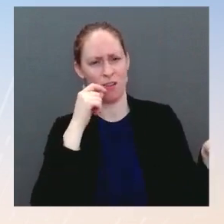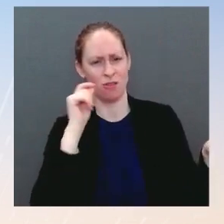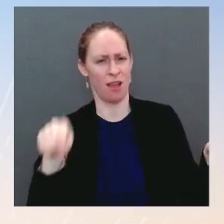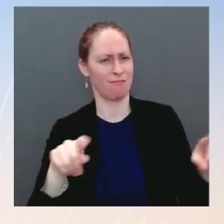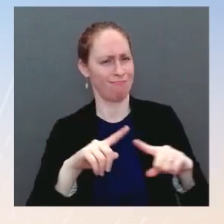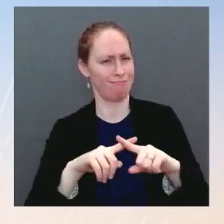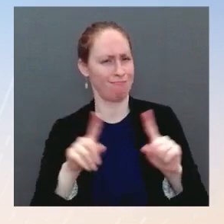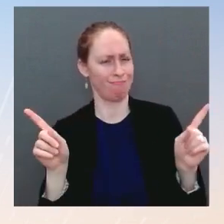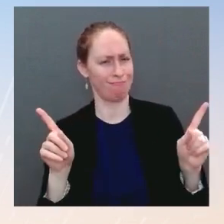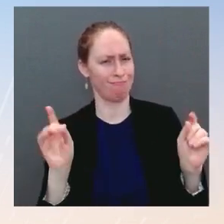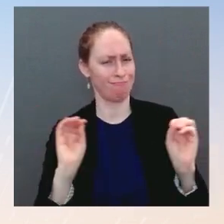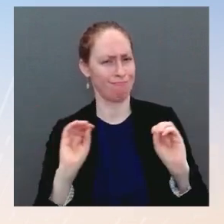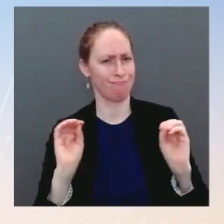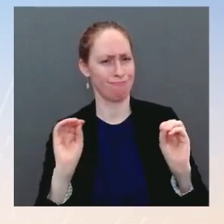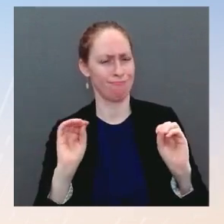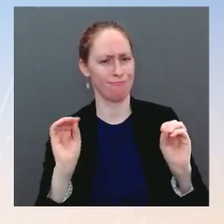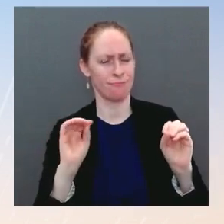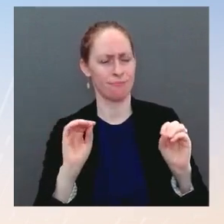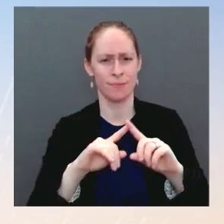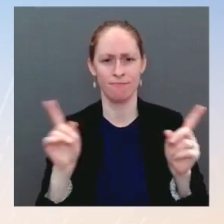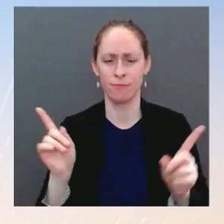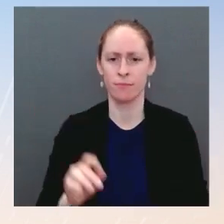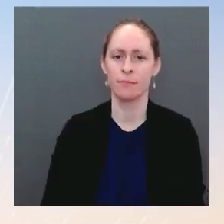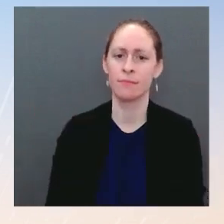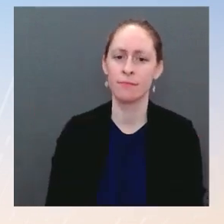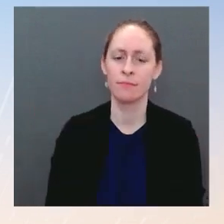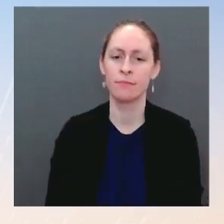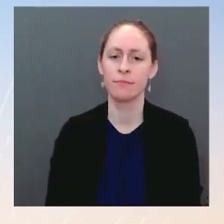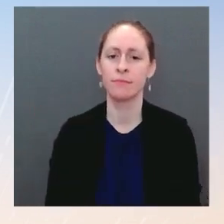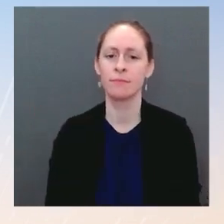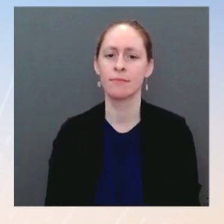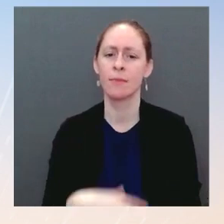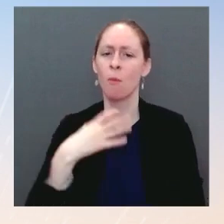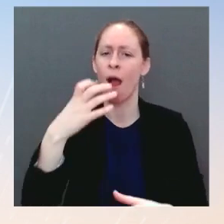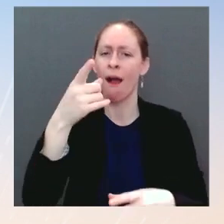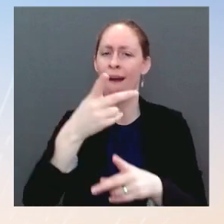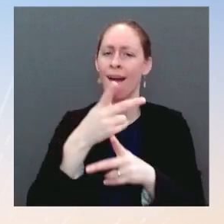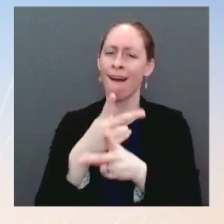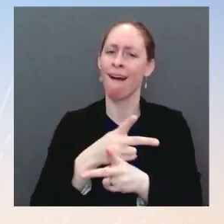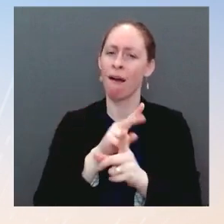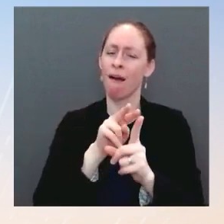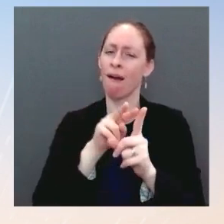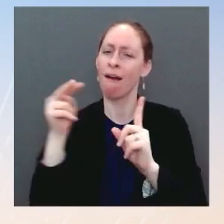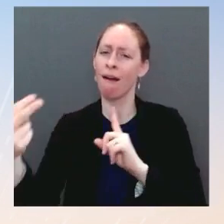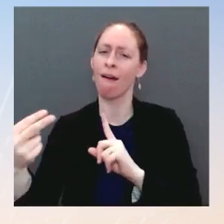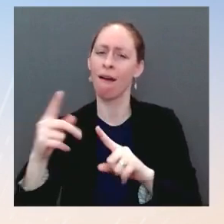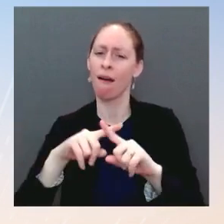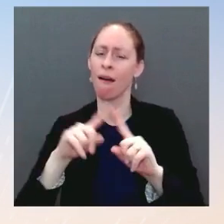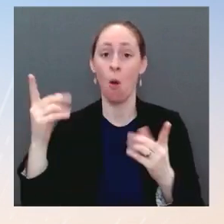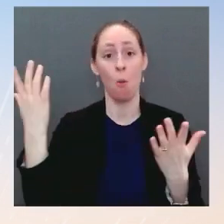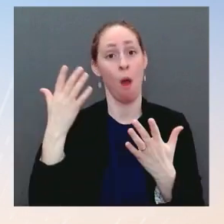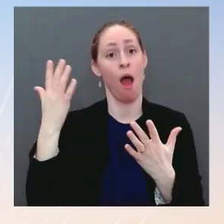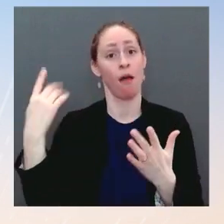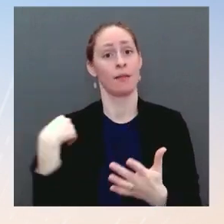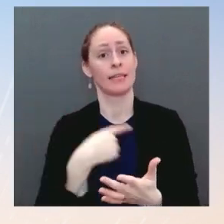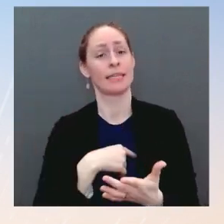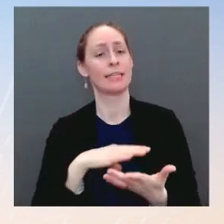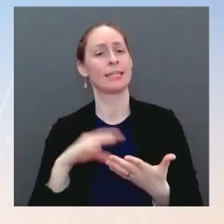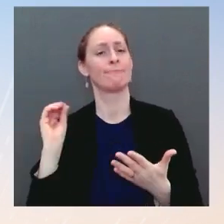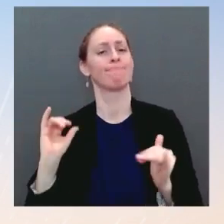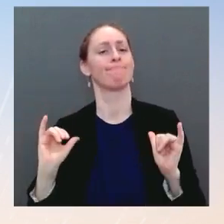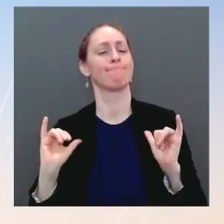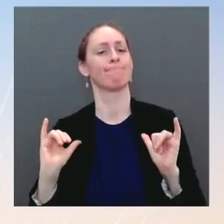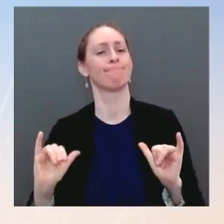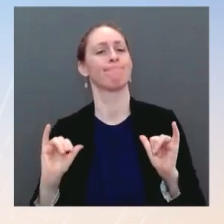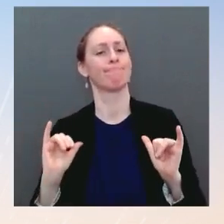direction. What the President has learned from his time in the foreign policy world and working on global diplomatic issues